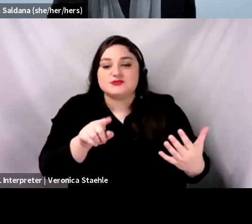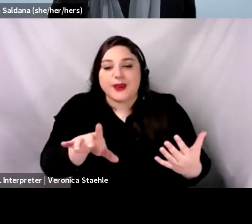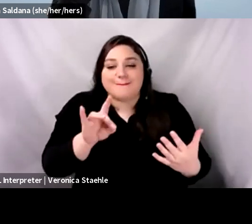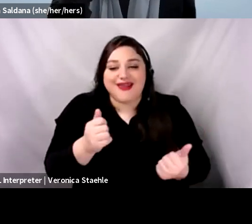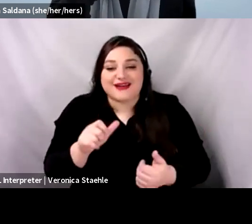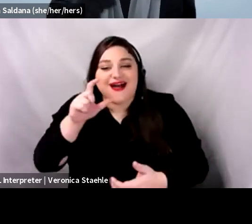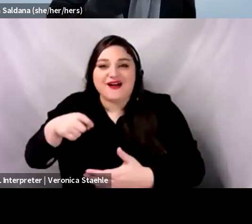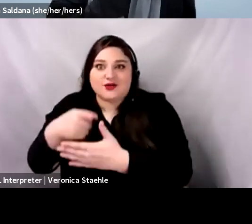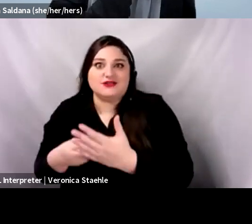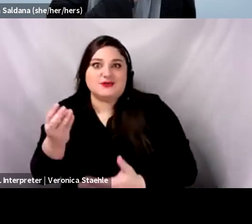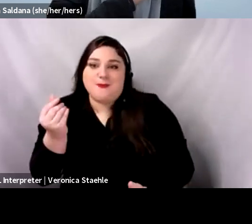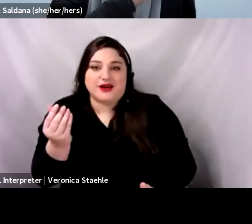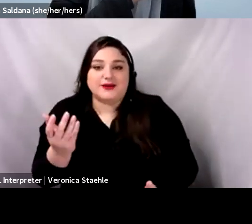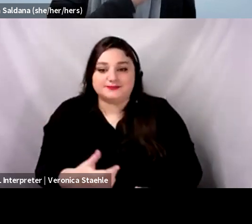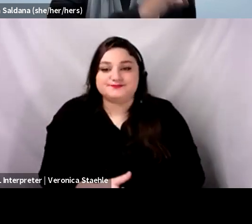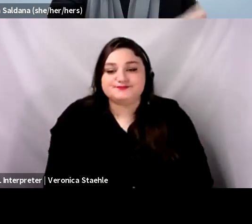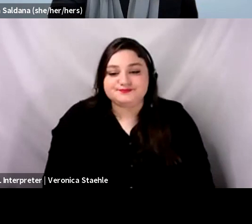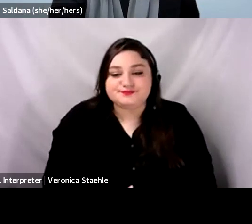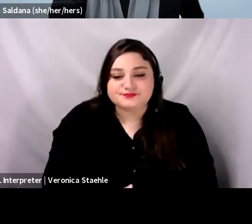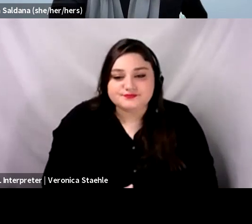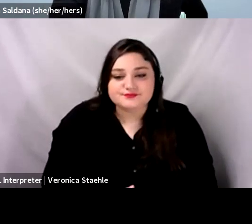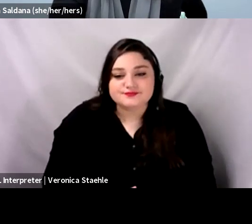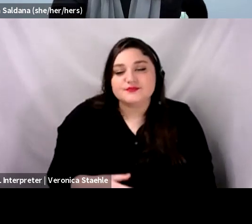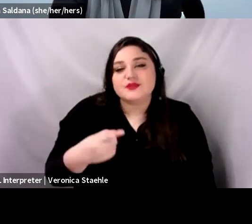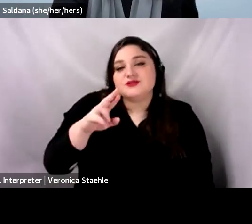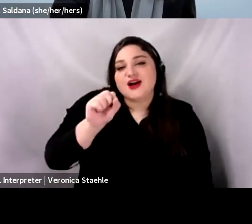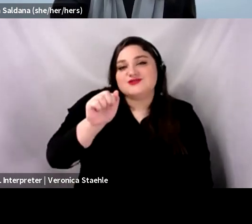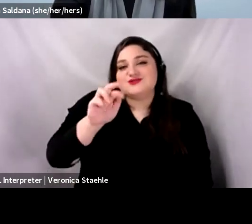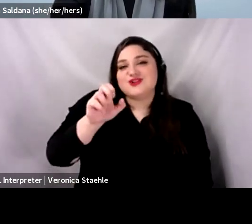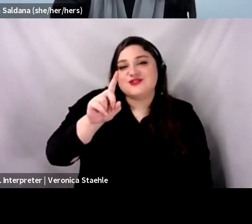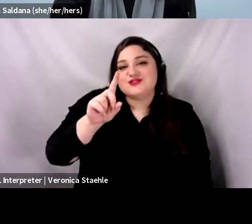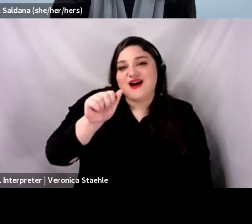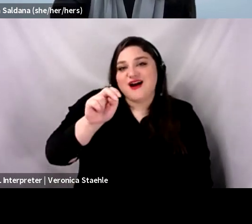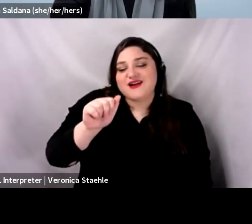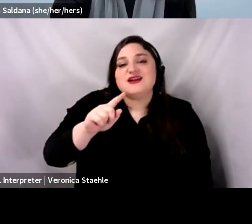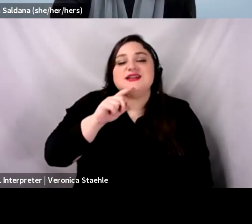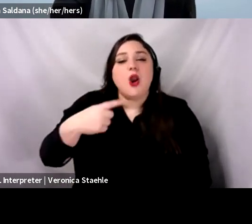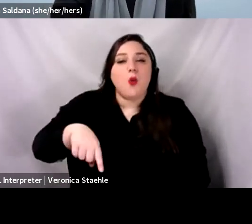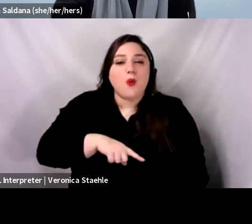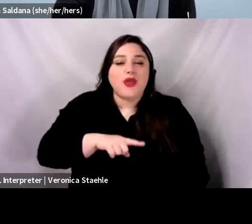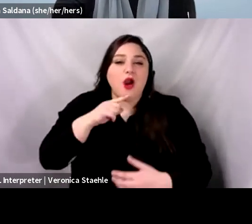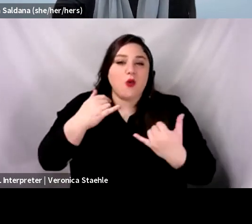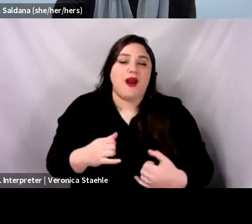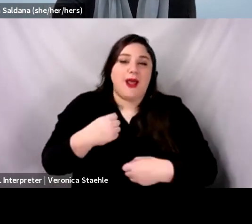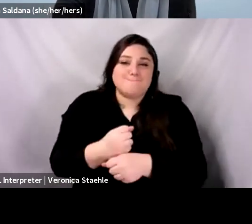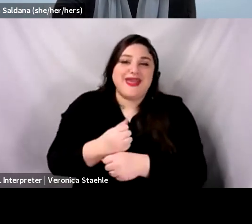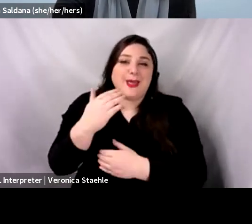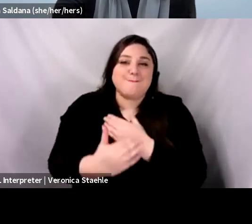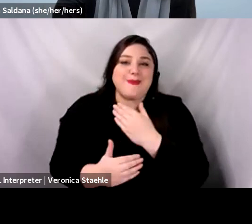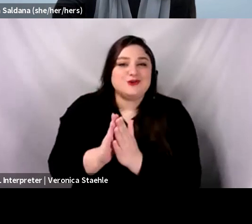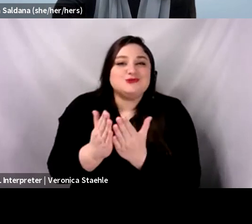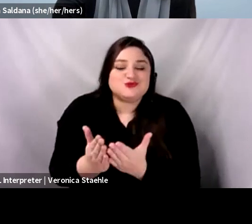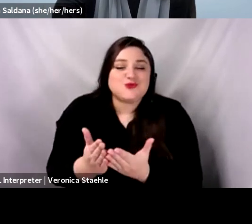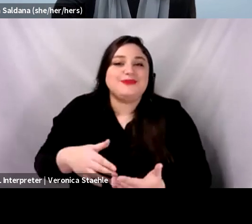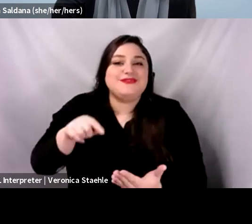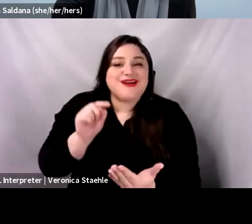manuscript under review right now where we are showing just that. And so, if that, I'm not sure if it'll be accepted, but if it